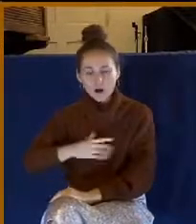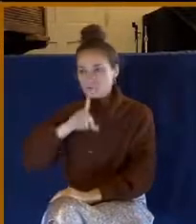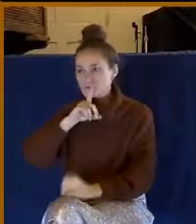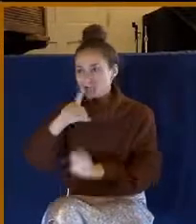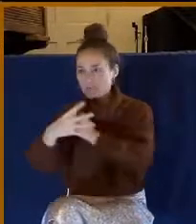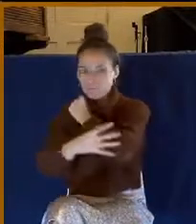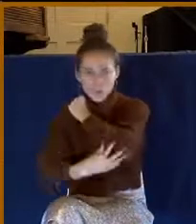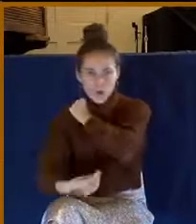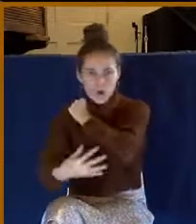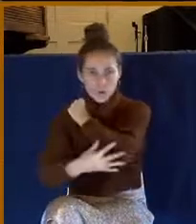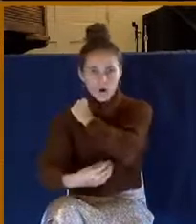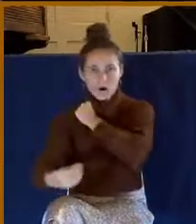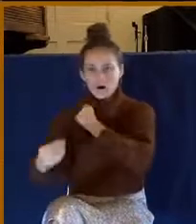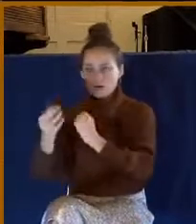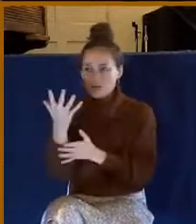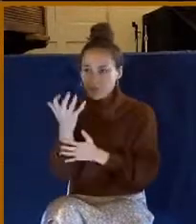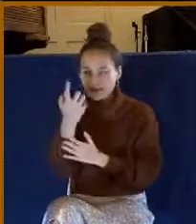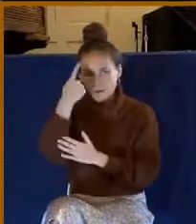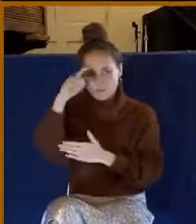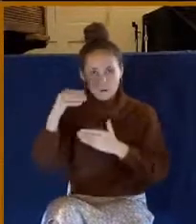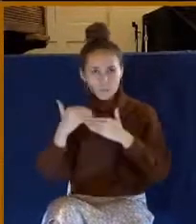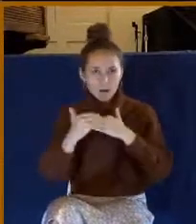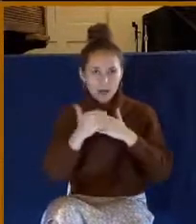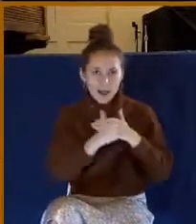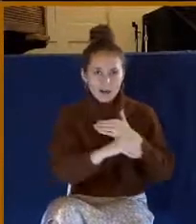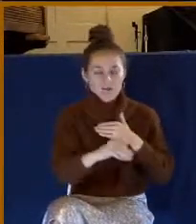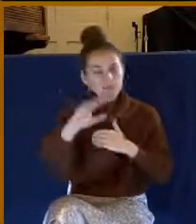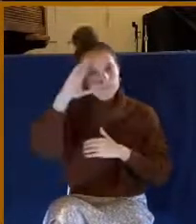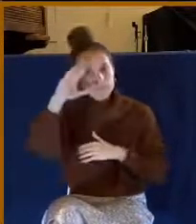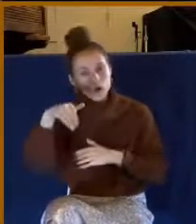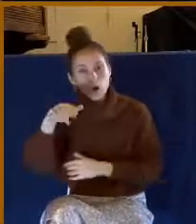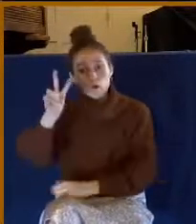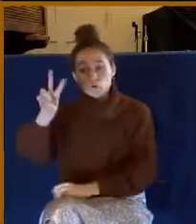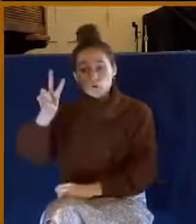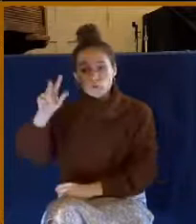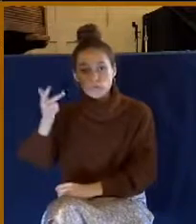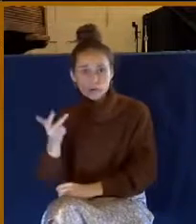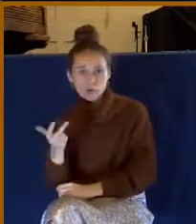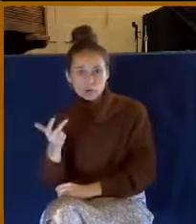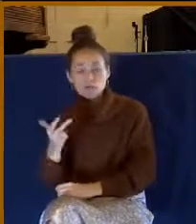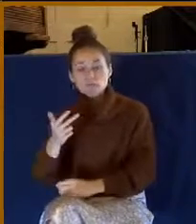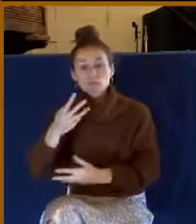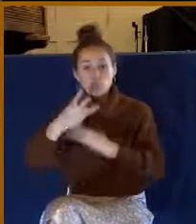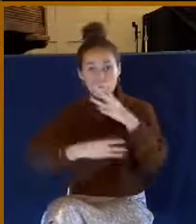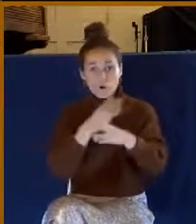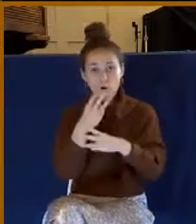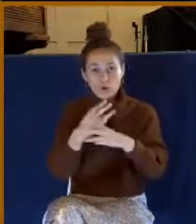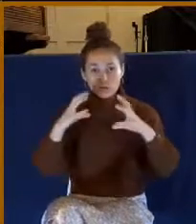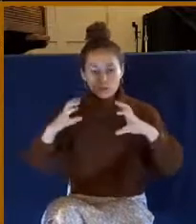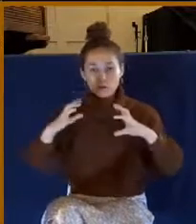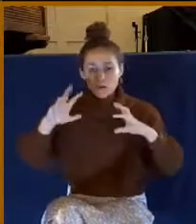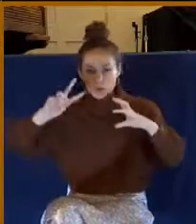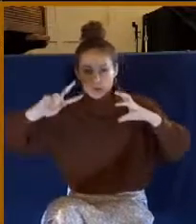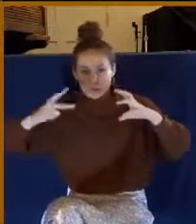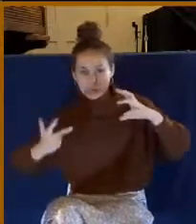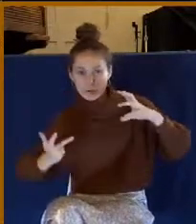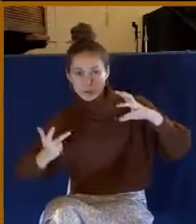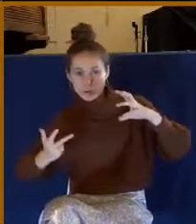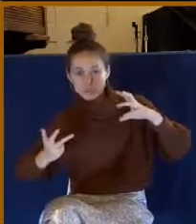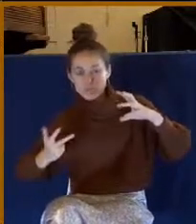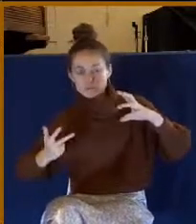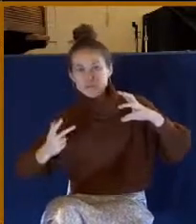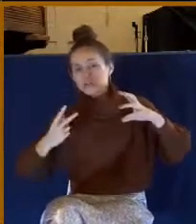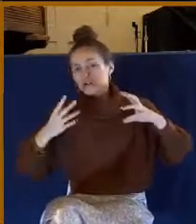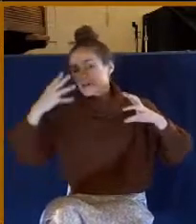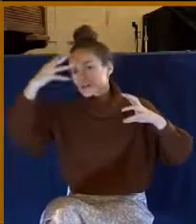poor and begging for bread. Did you know that two-thirds of the world goes to bed hungry every night? Two-thirds of the world. One-third of